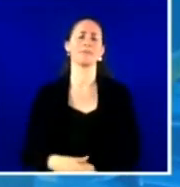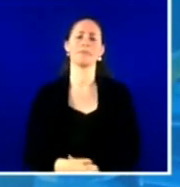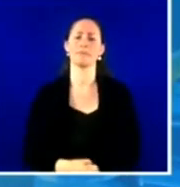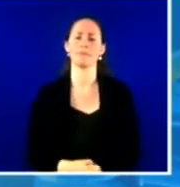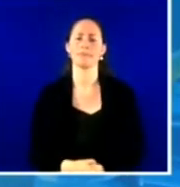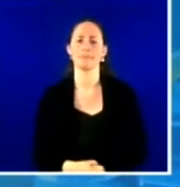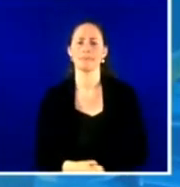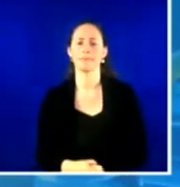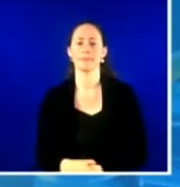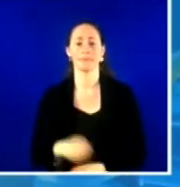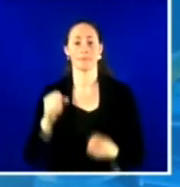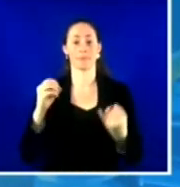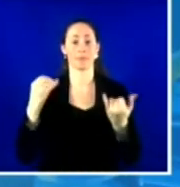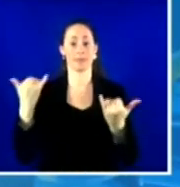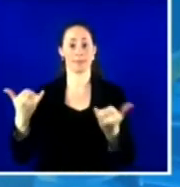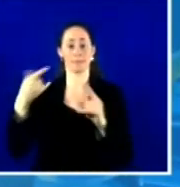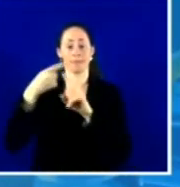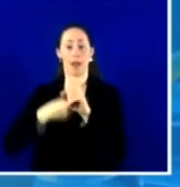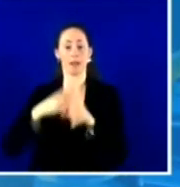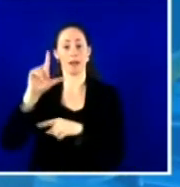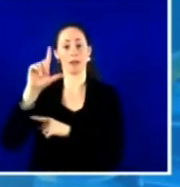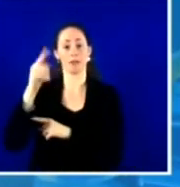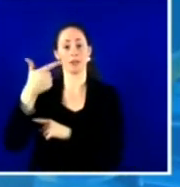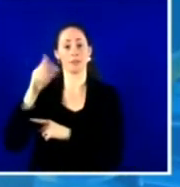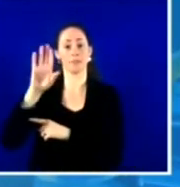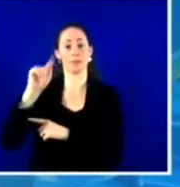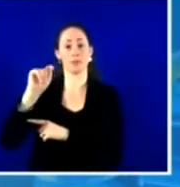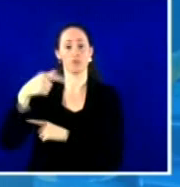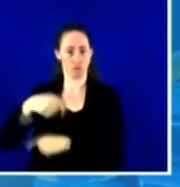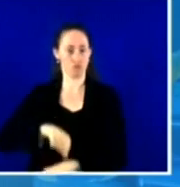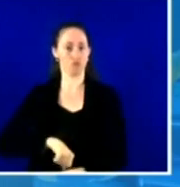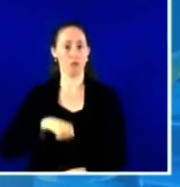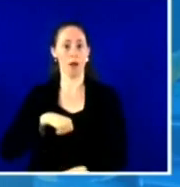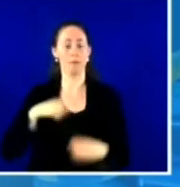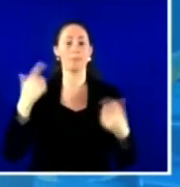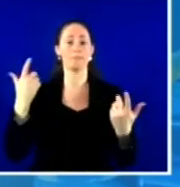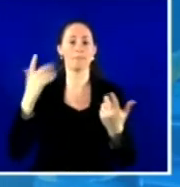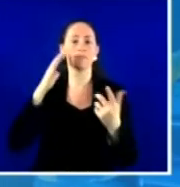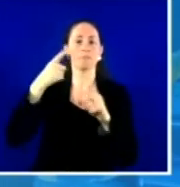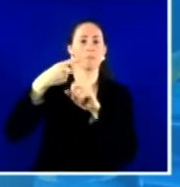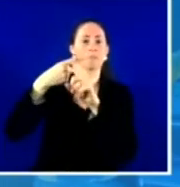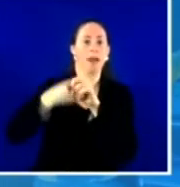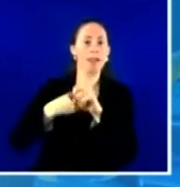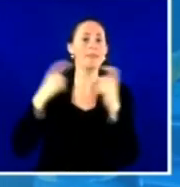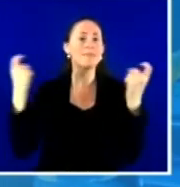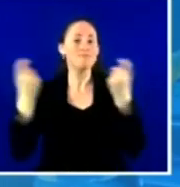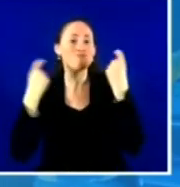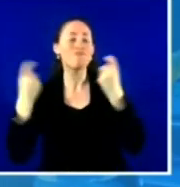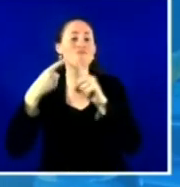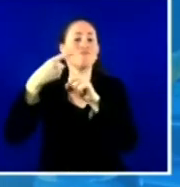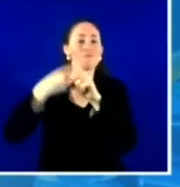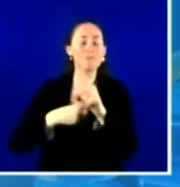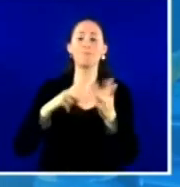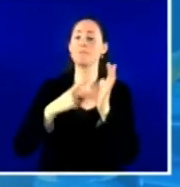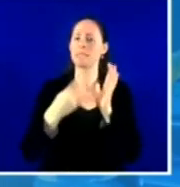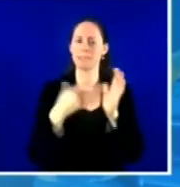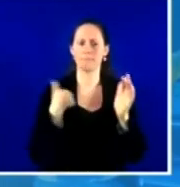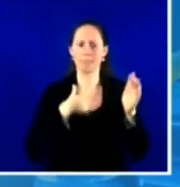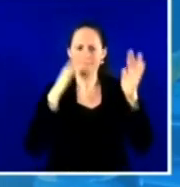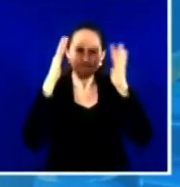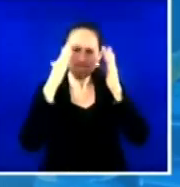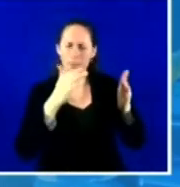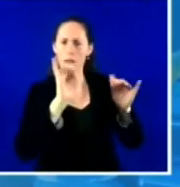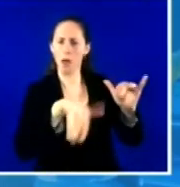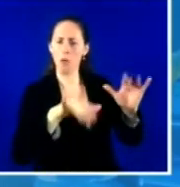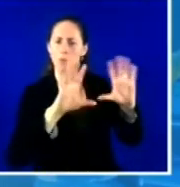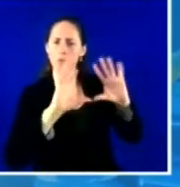LGBTQ Pride Month. And so there has been a lot of outreach specifically to this community this month. And